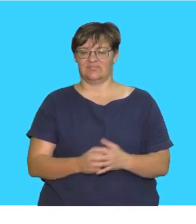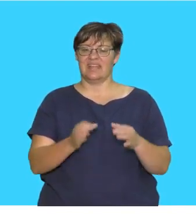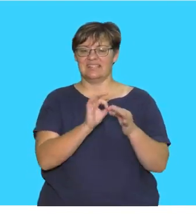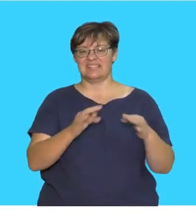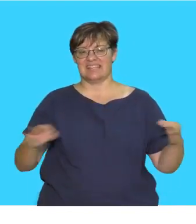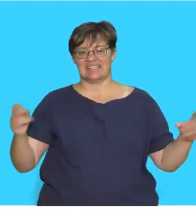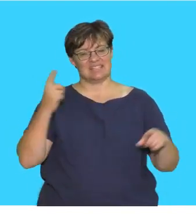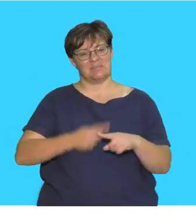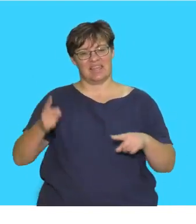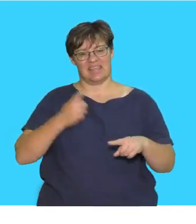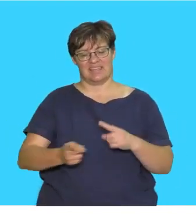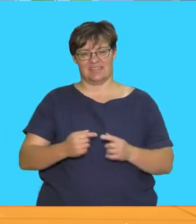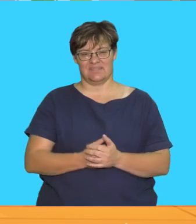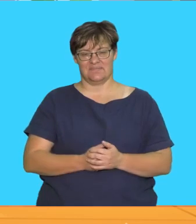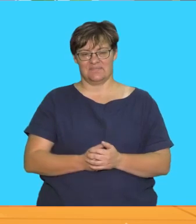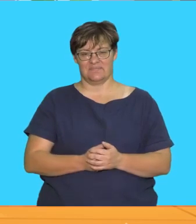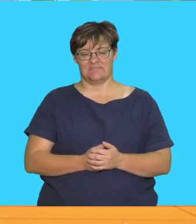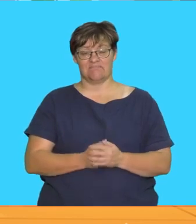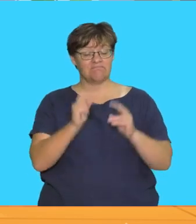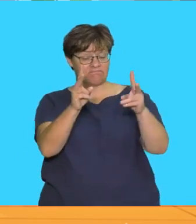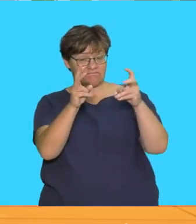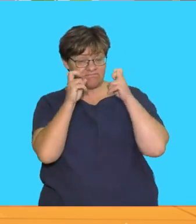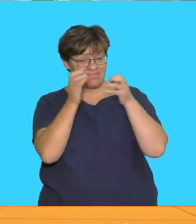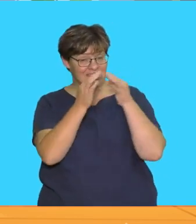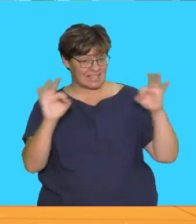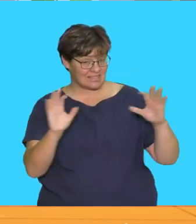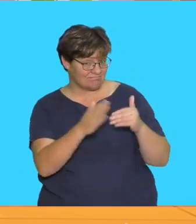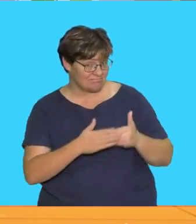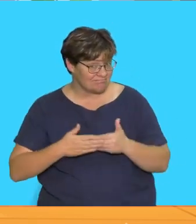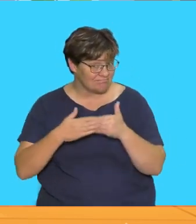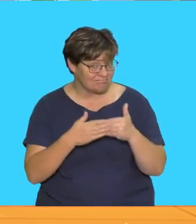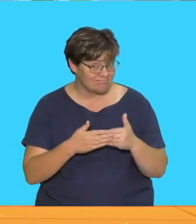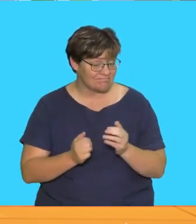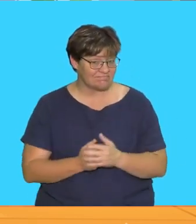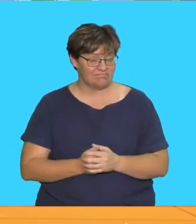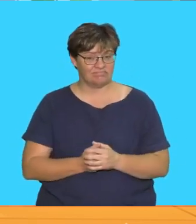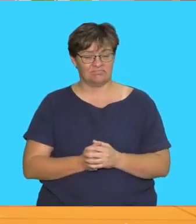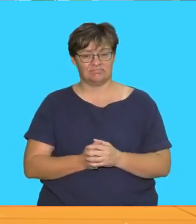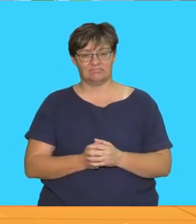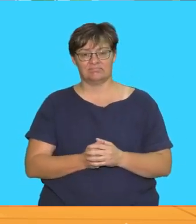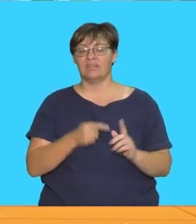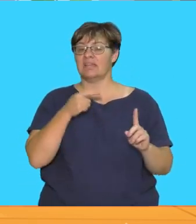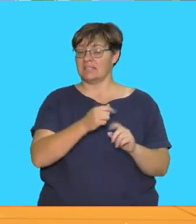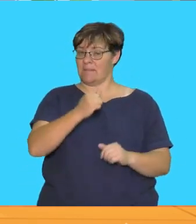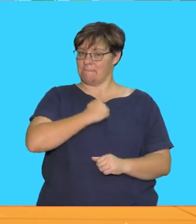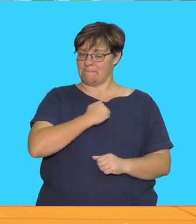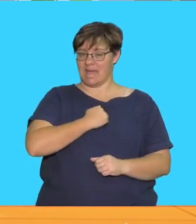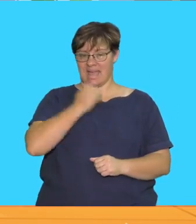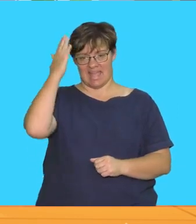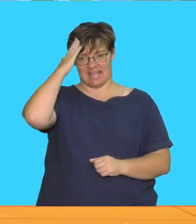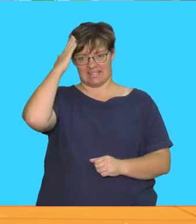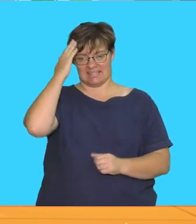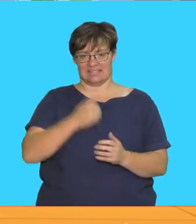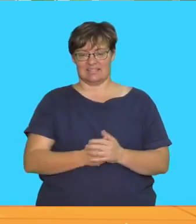sentence play listen to the sentence carefully this is my head